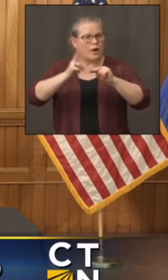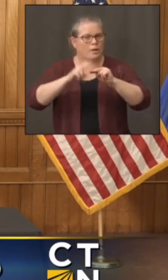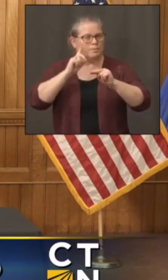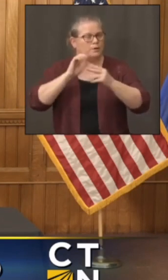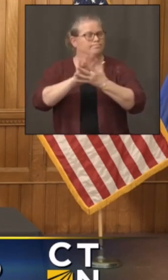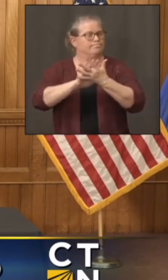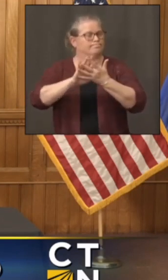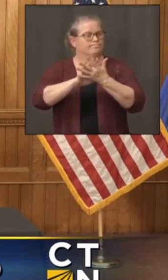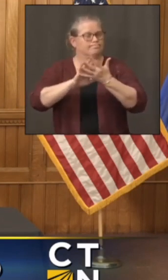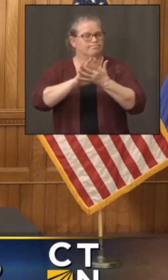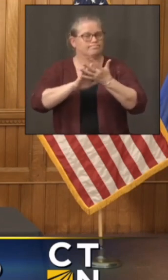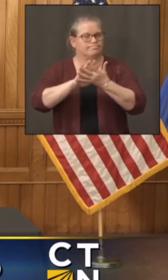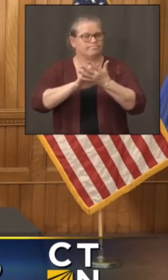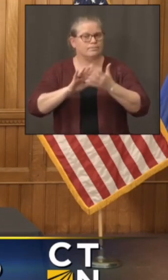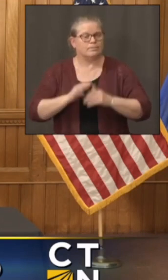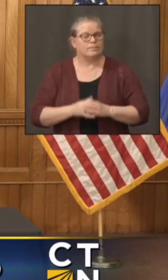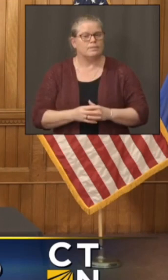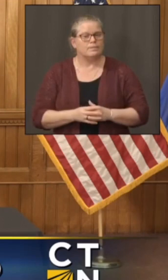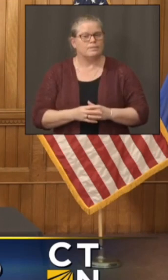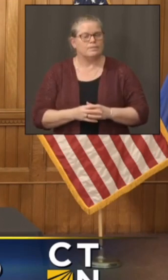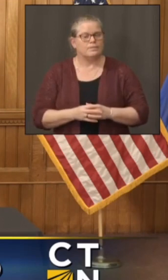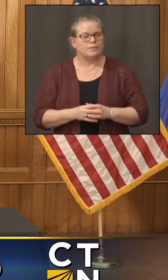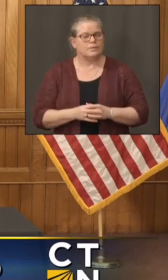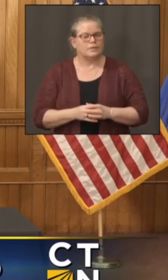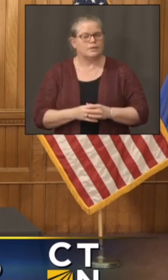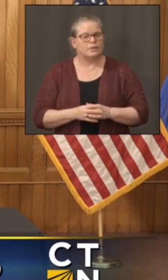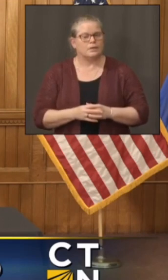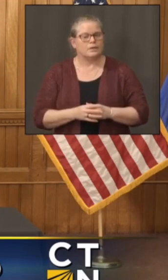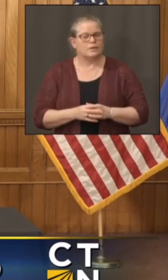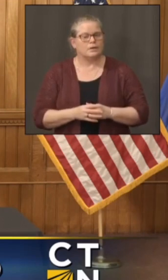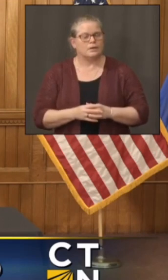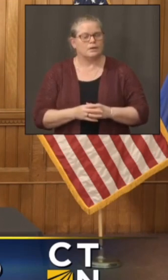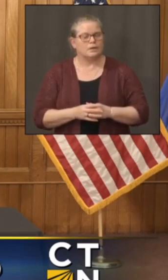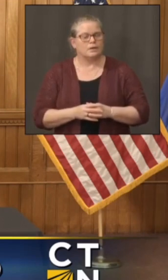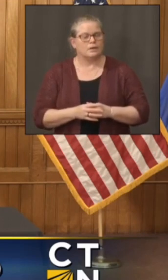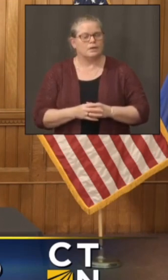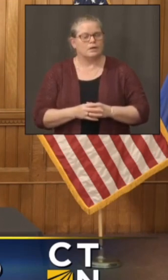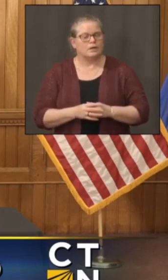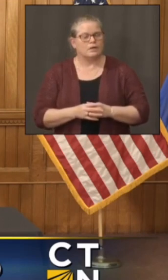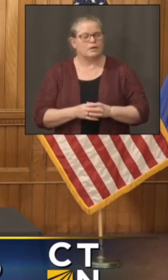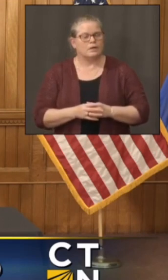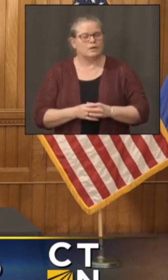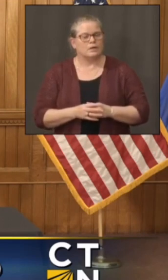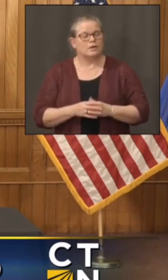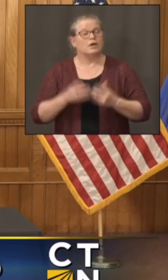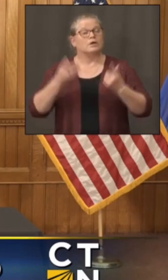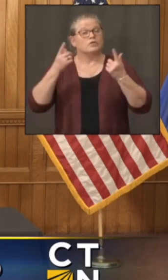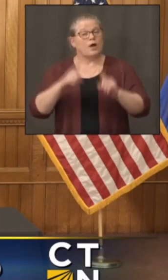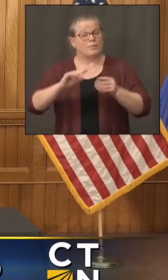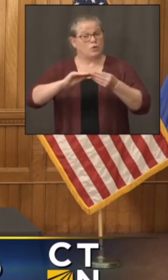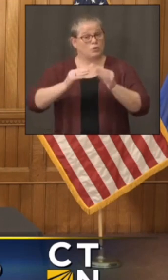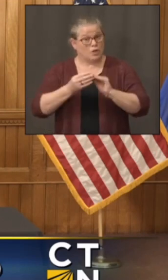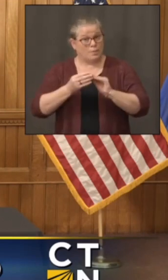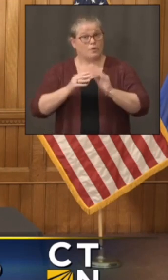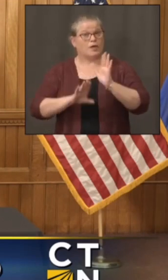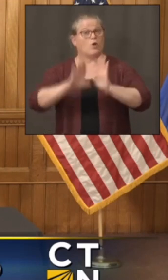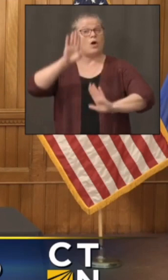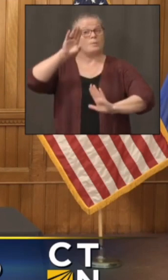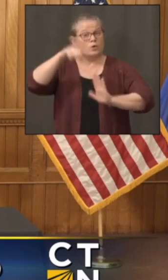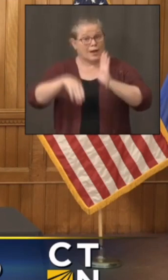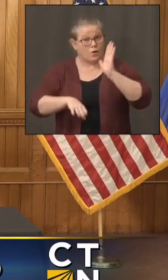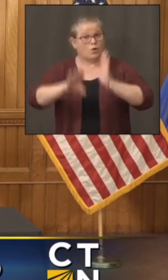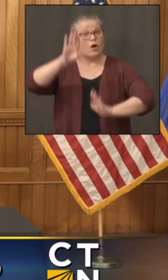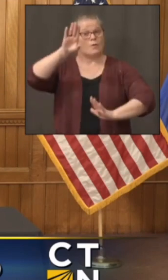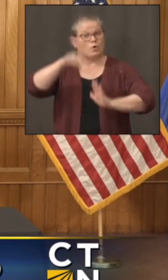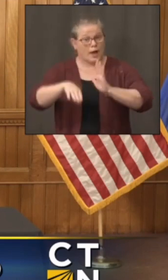It's about six times. And every time one of those metrics kind of jumps up again, you and your administration point to the spike and say that it's not